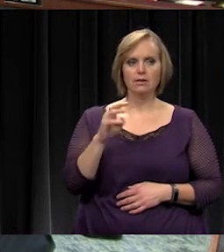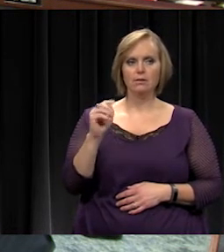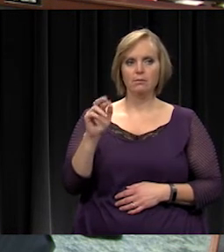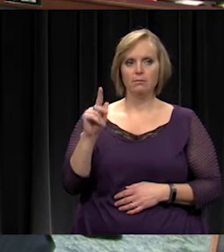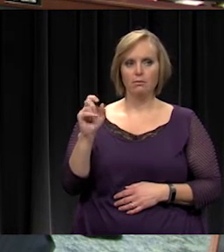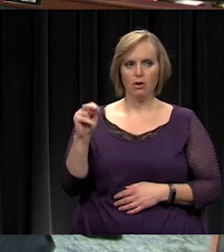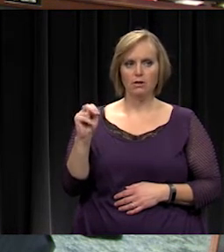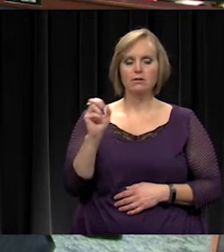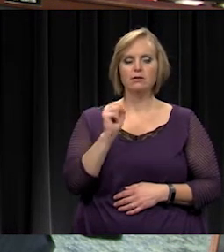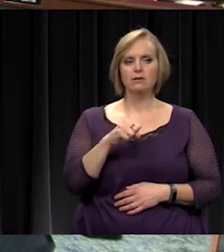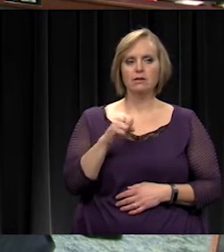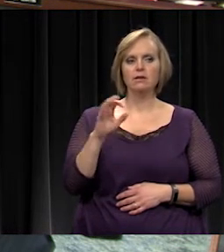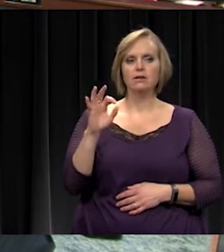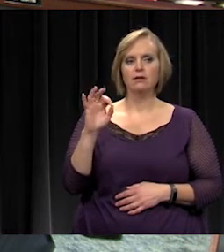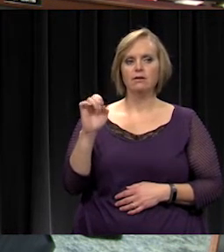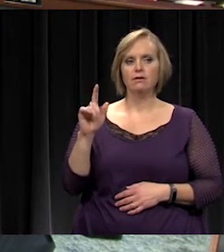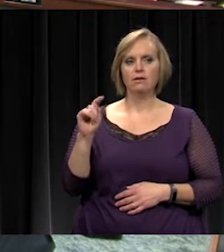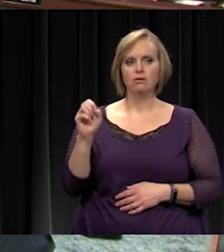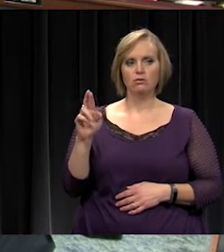Yes.